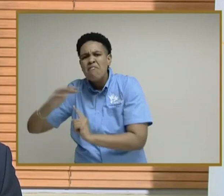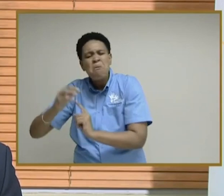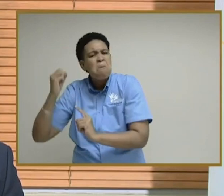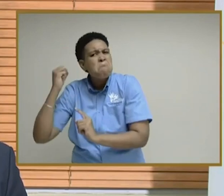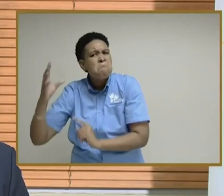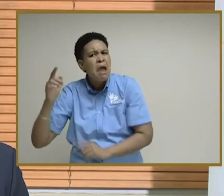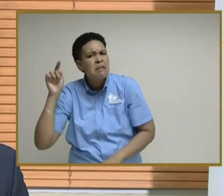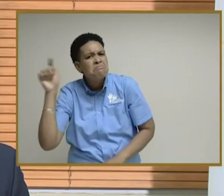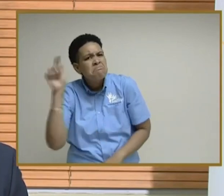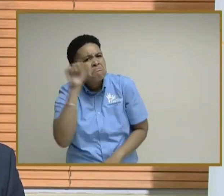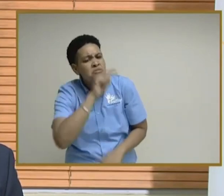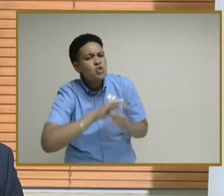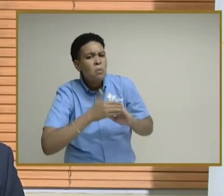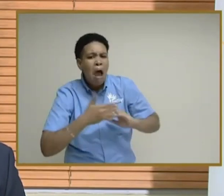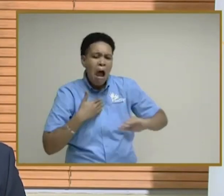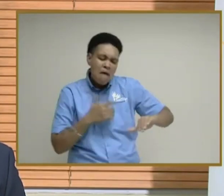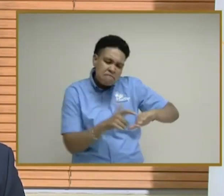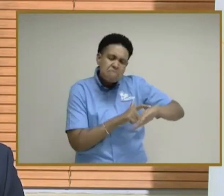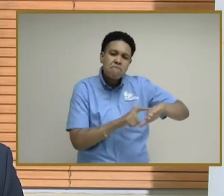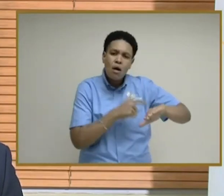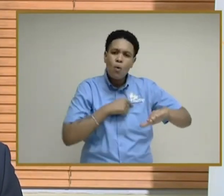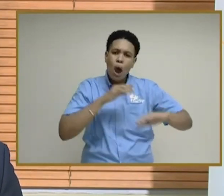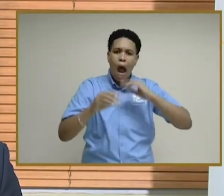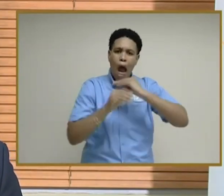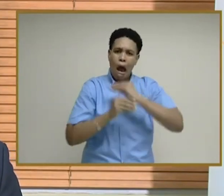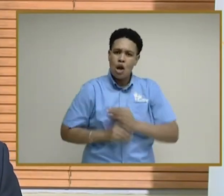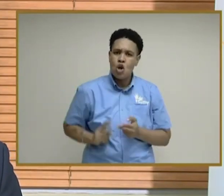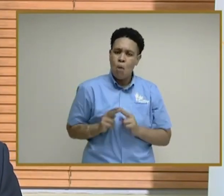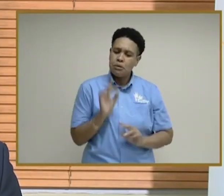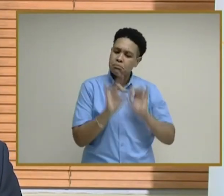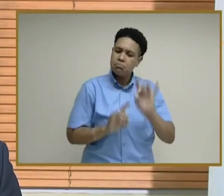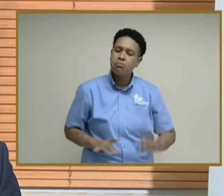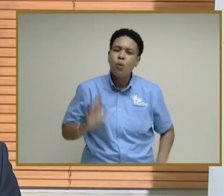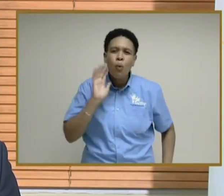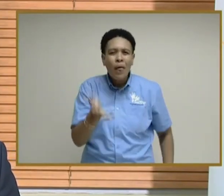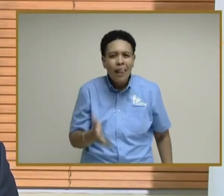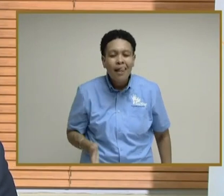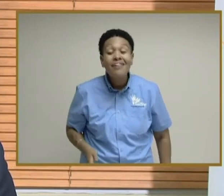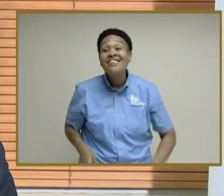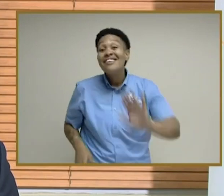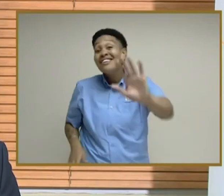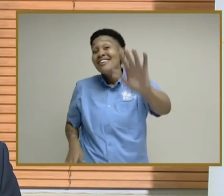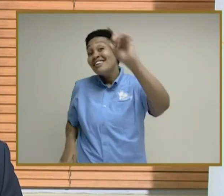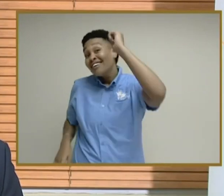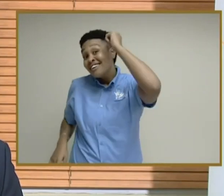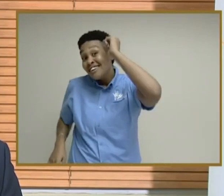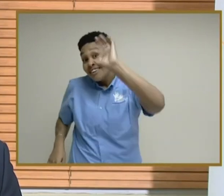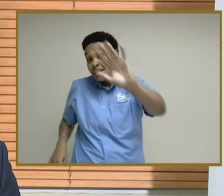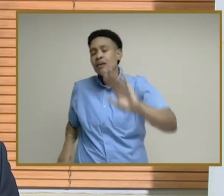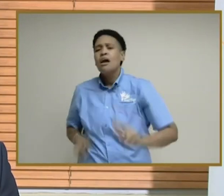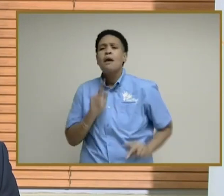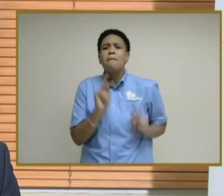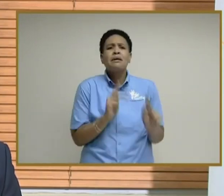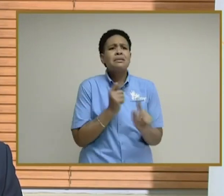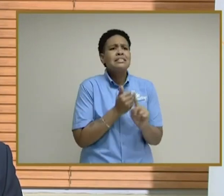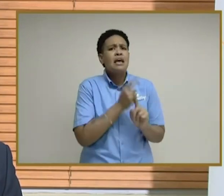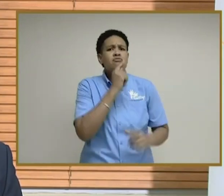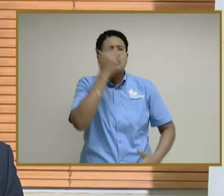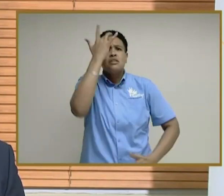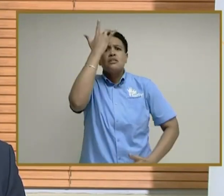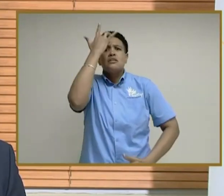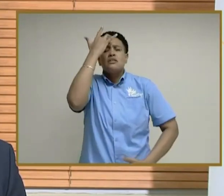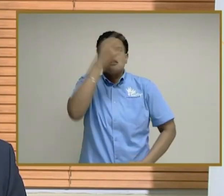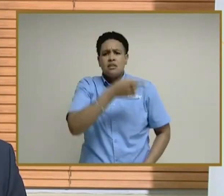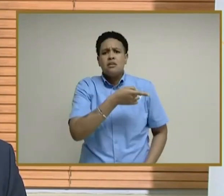around the country and we are putting additional numbers in place. To the extent, however, that persons are ill.